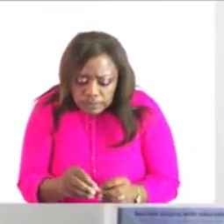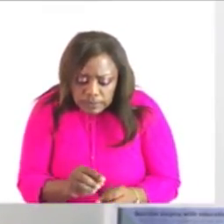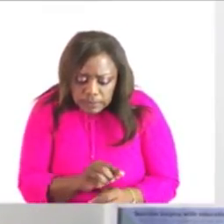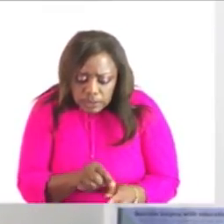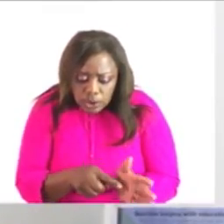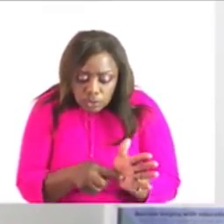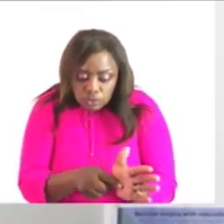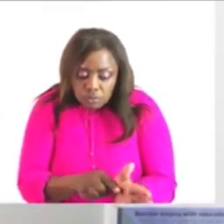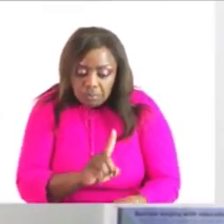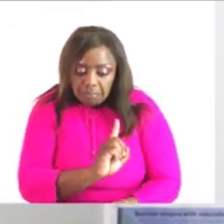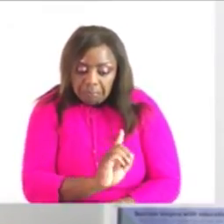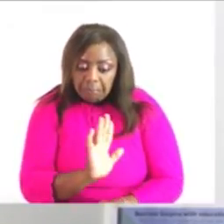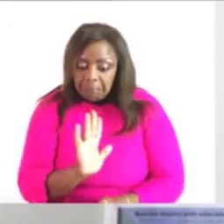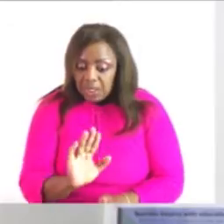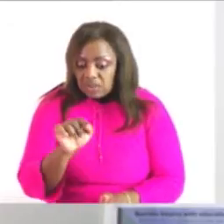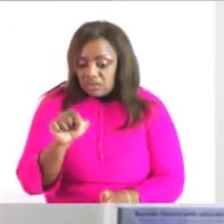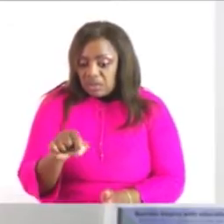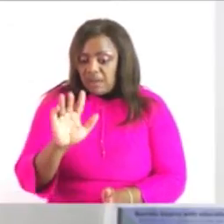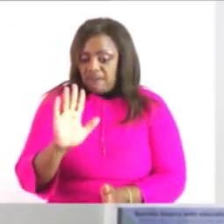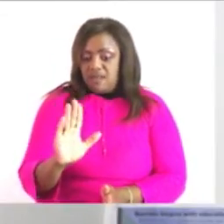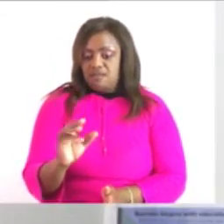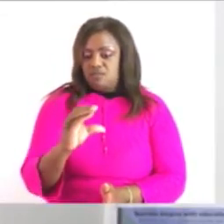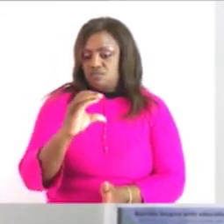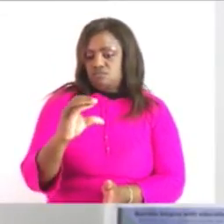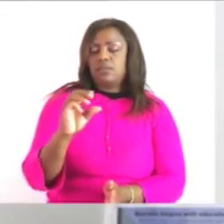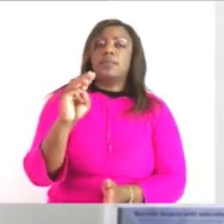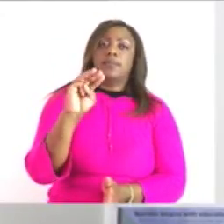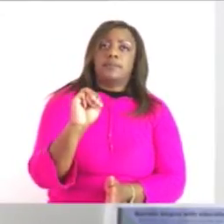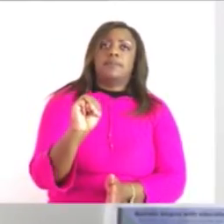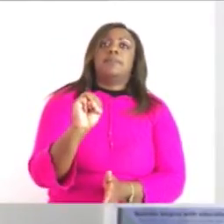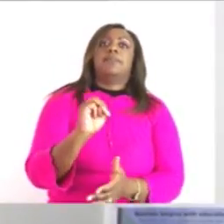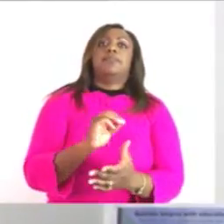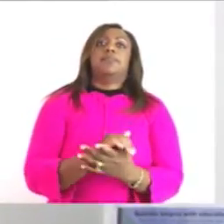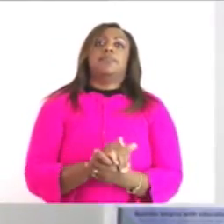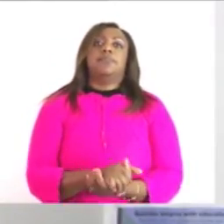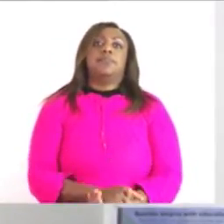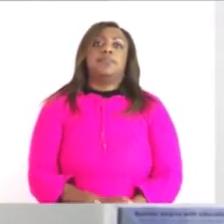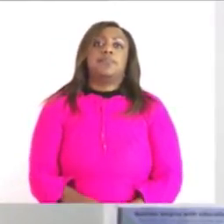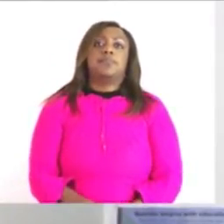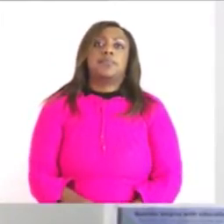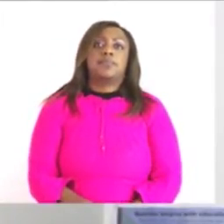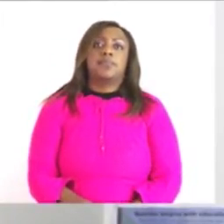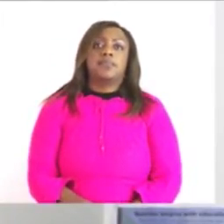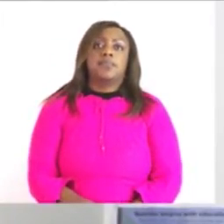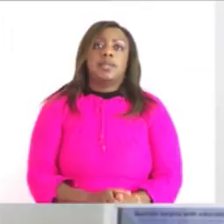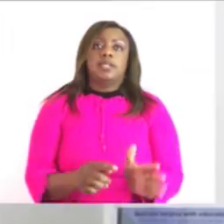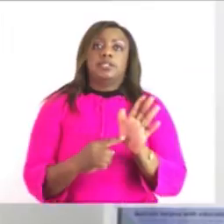.5 centimeter centimeter so this is